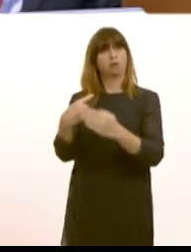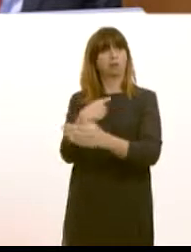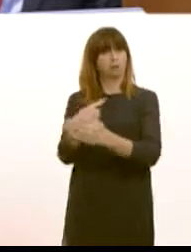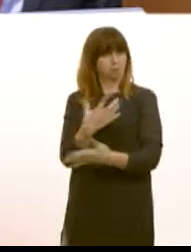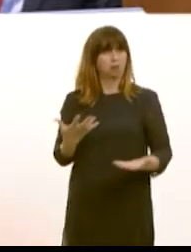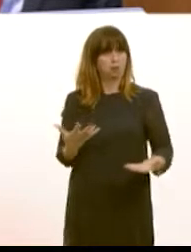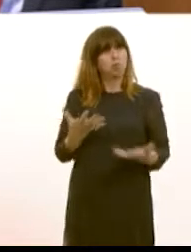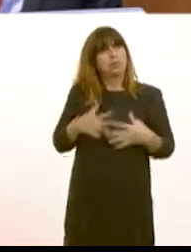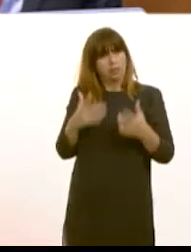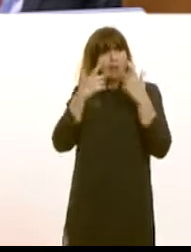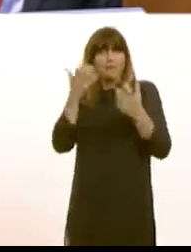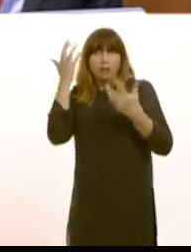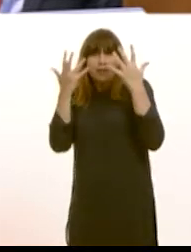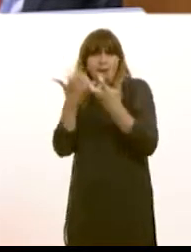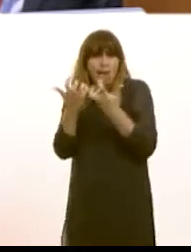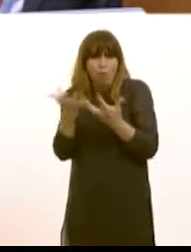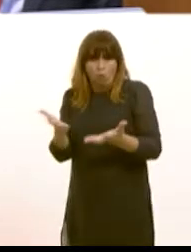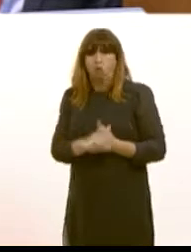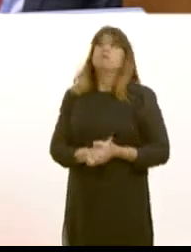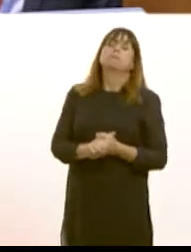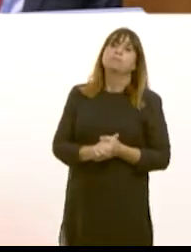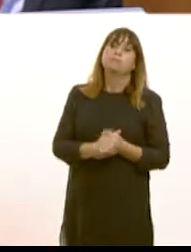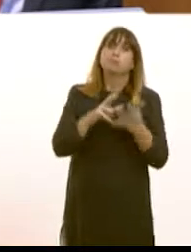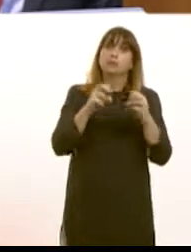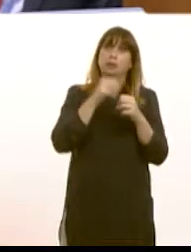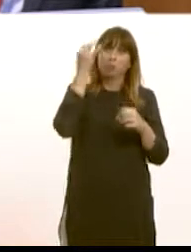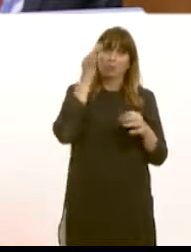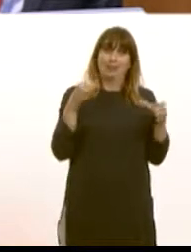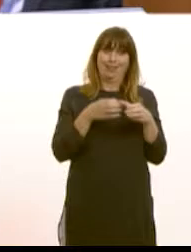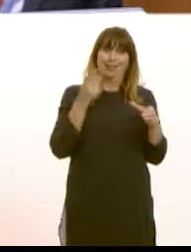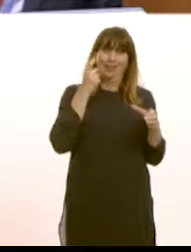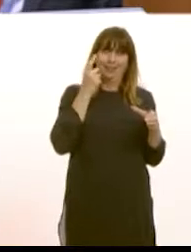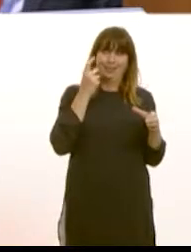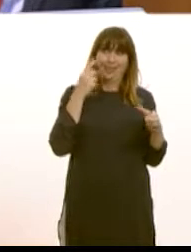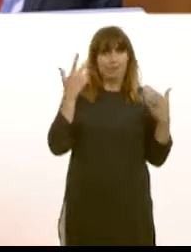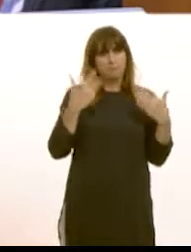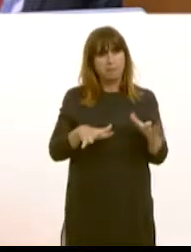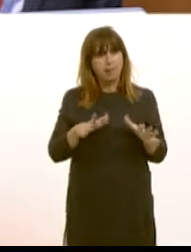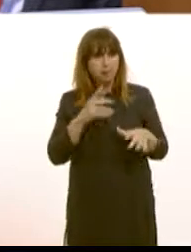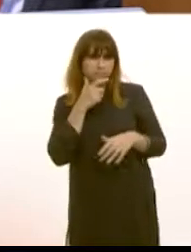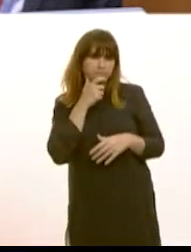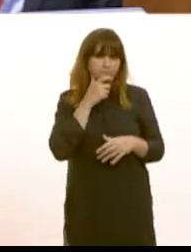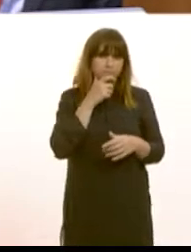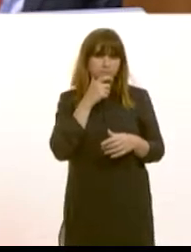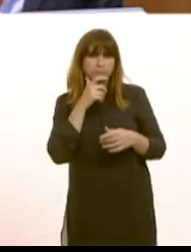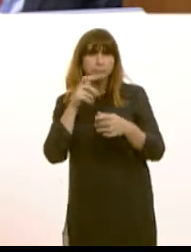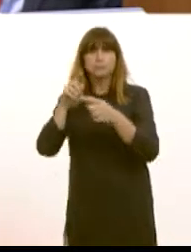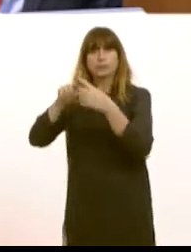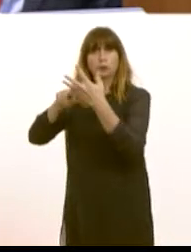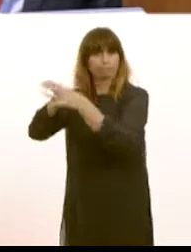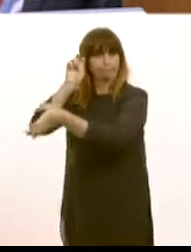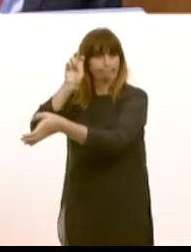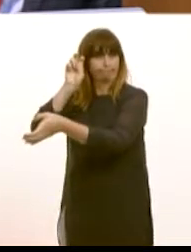The next steps are the Cabinet subcommittee met yesterday to look at the initial challenges that Brexit presents